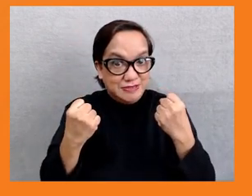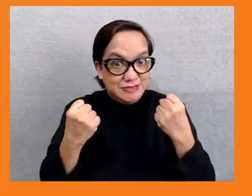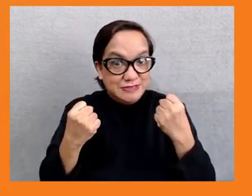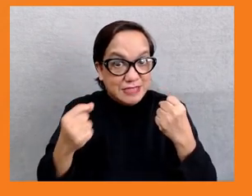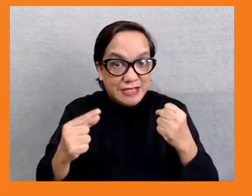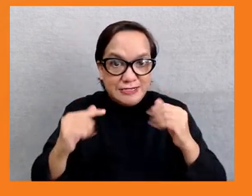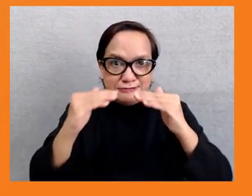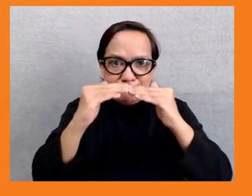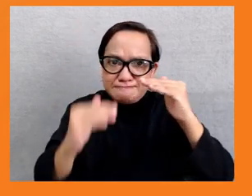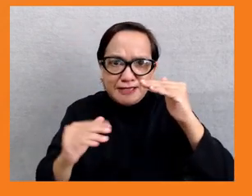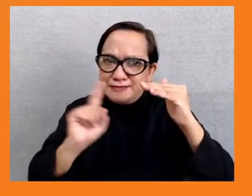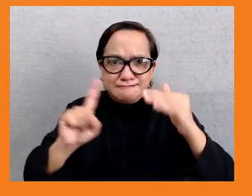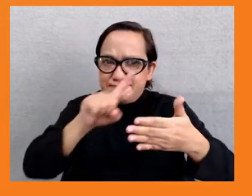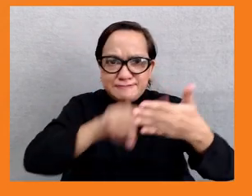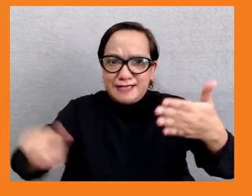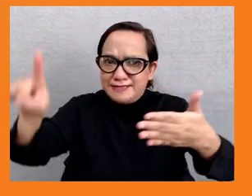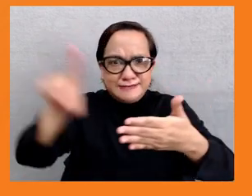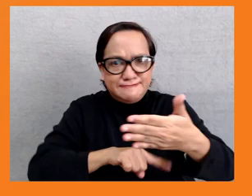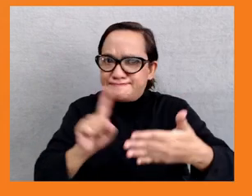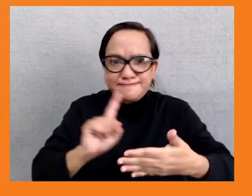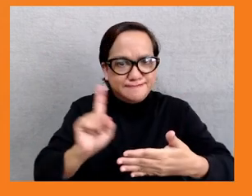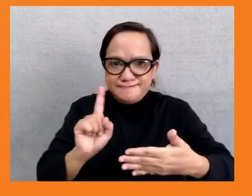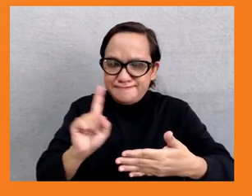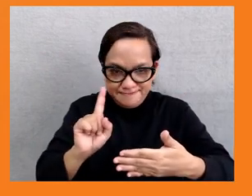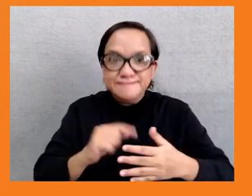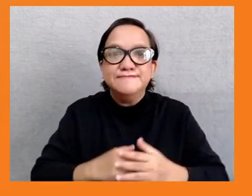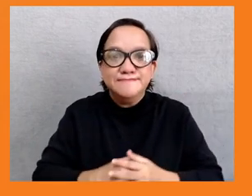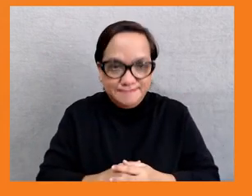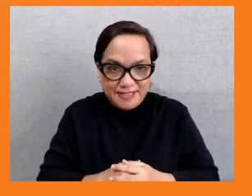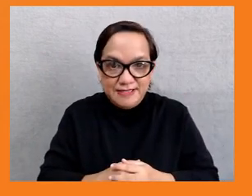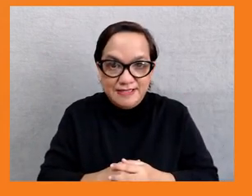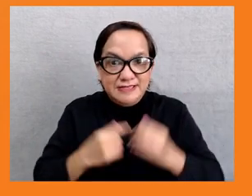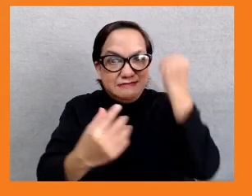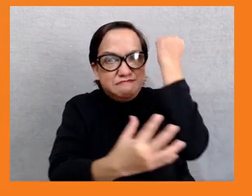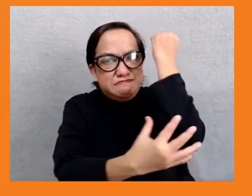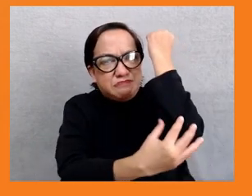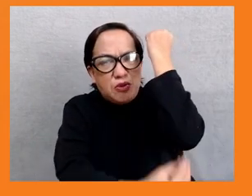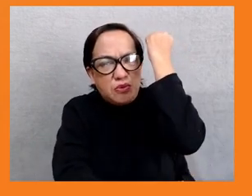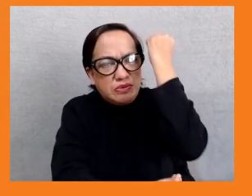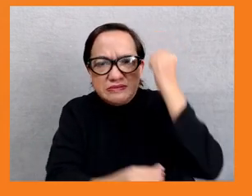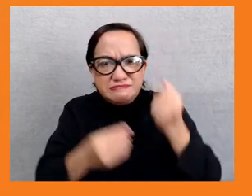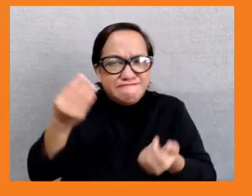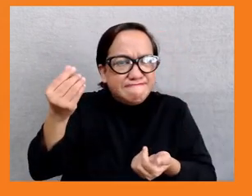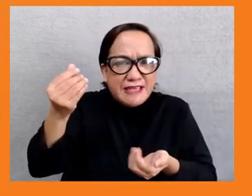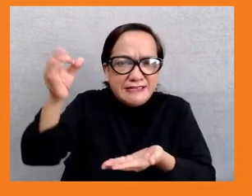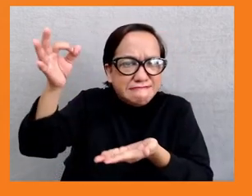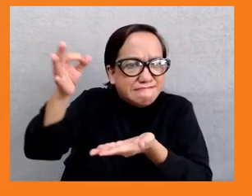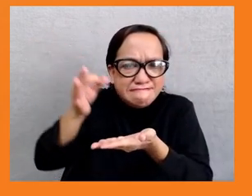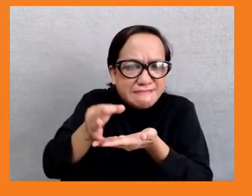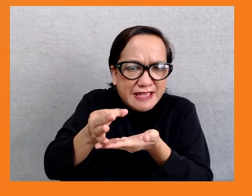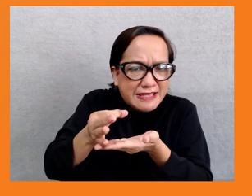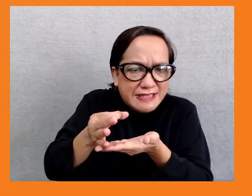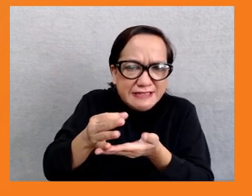It exacerbates poverty and deprives millions of people from exercising their rights to a basic standard of life, health, and dignity.